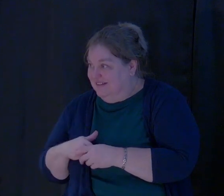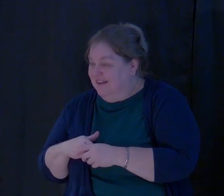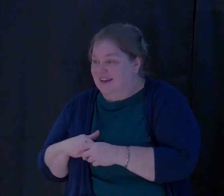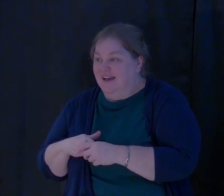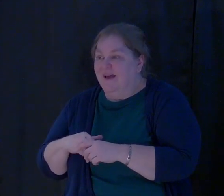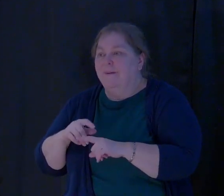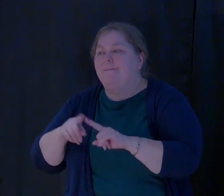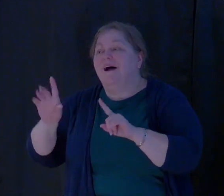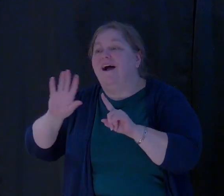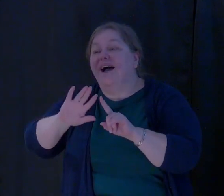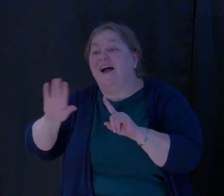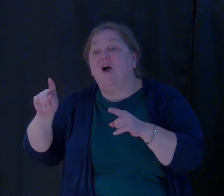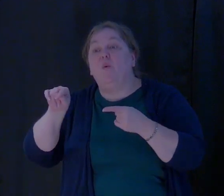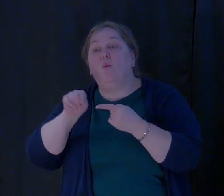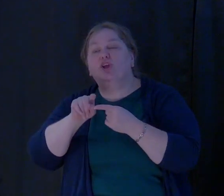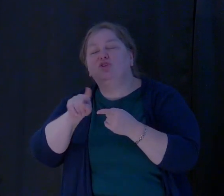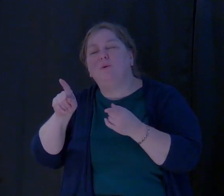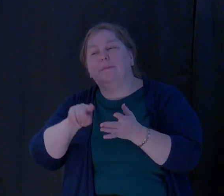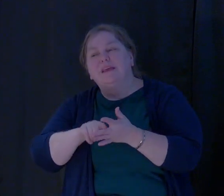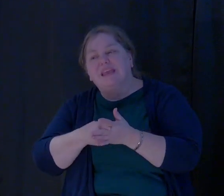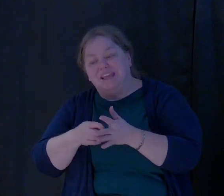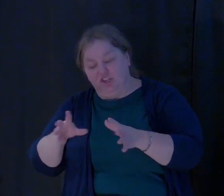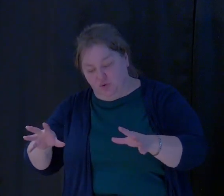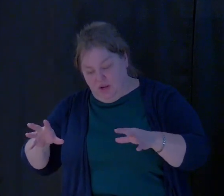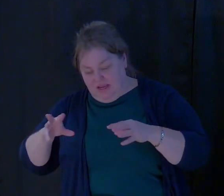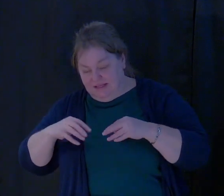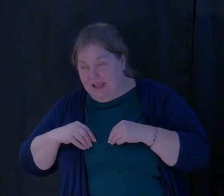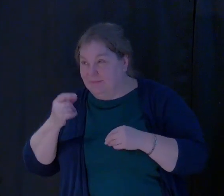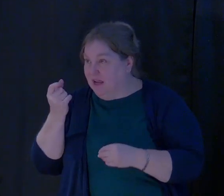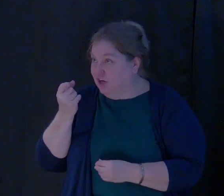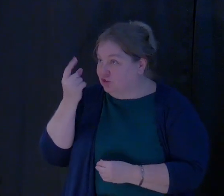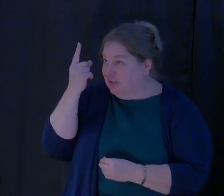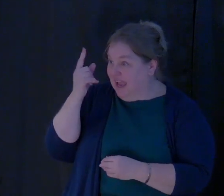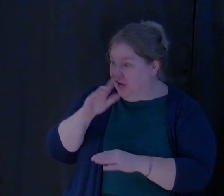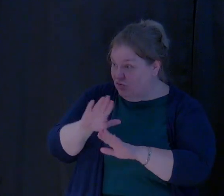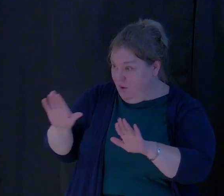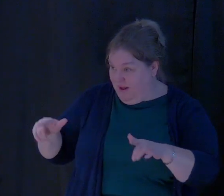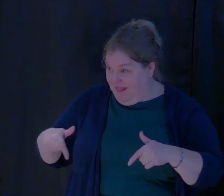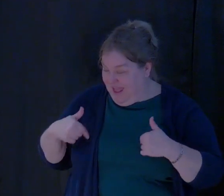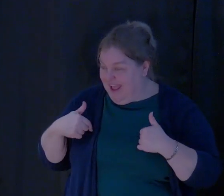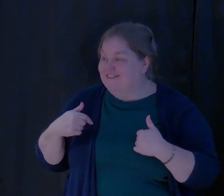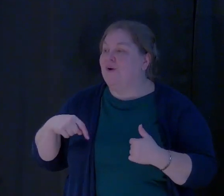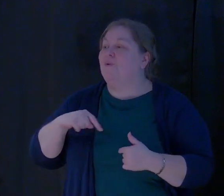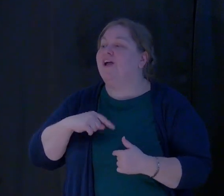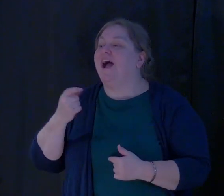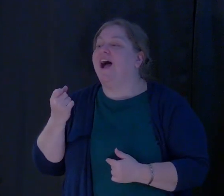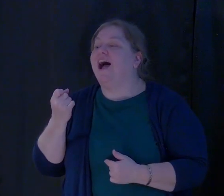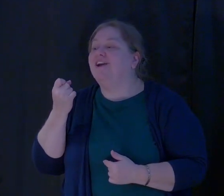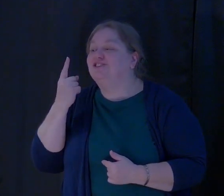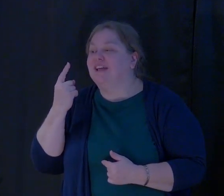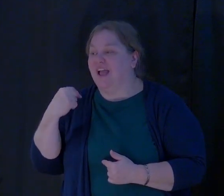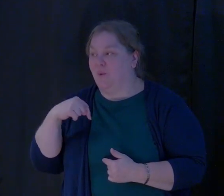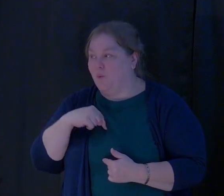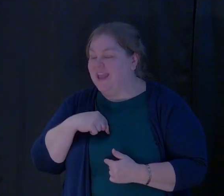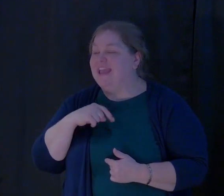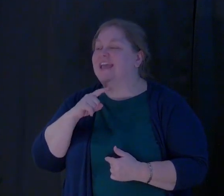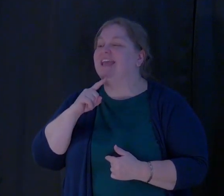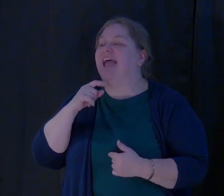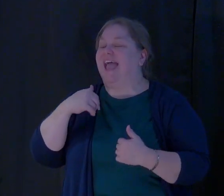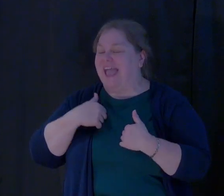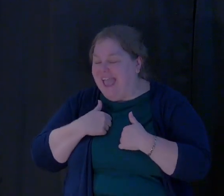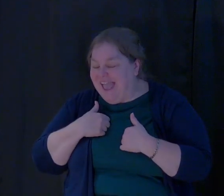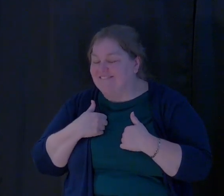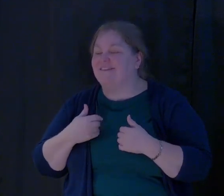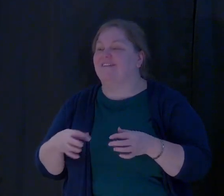But friends, when we begin to accept and understand that in our life, we understand that we are valuable